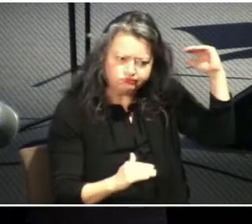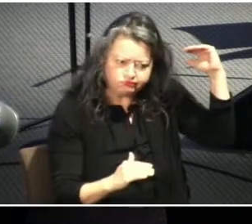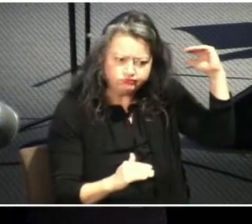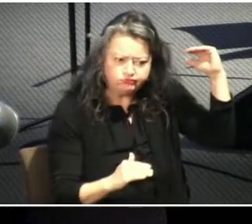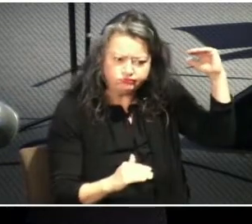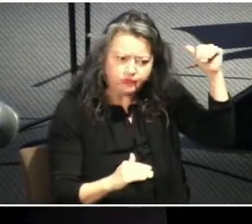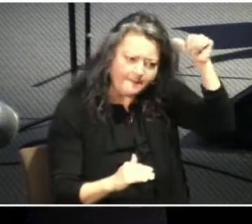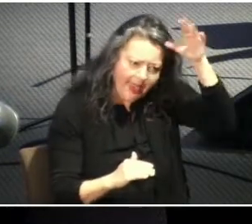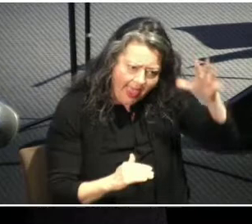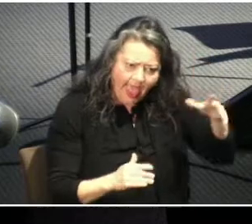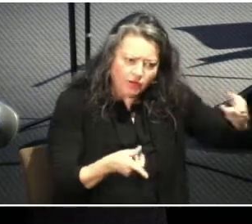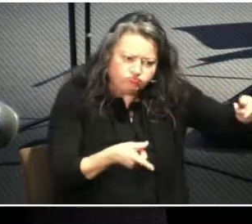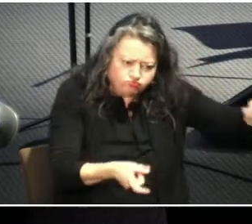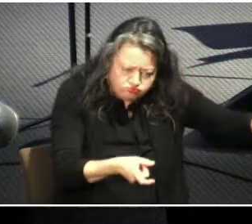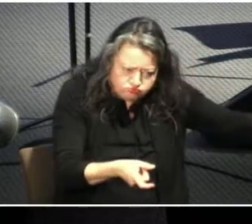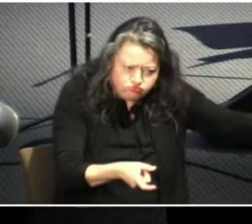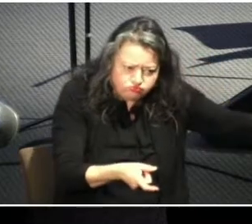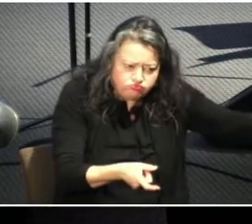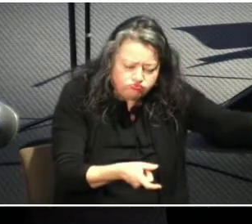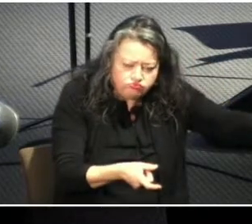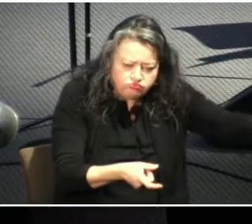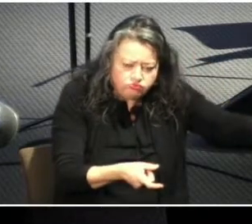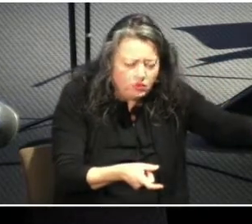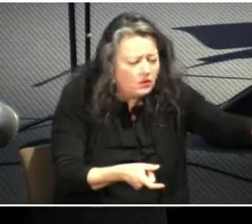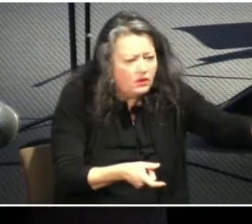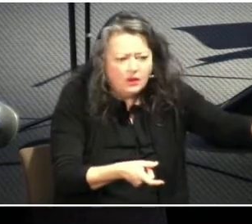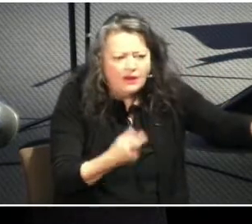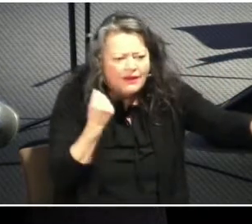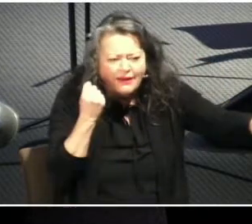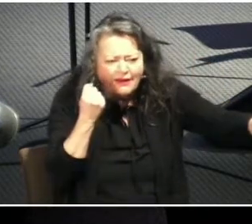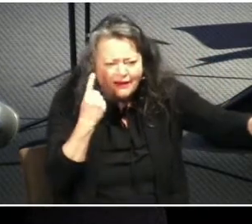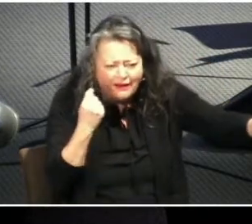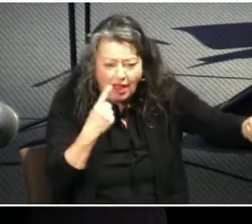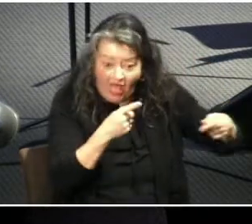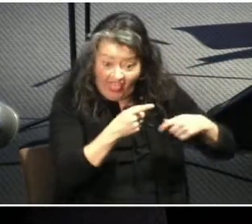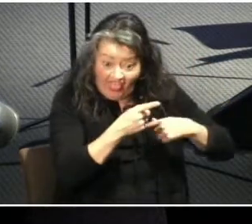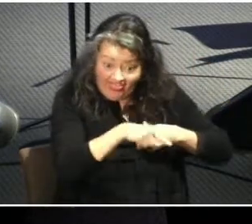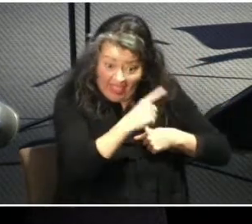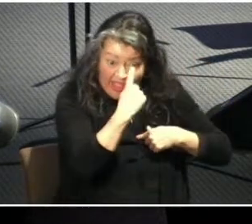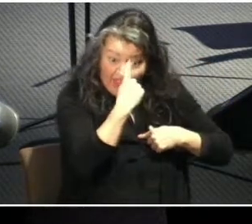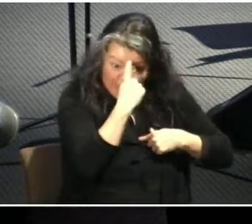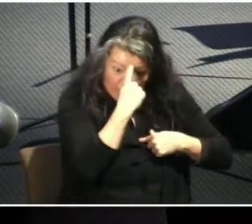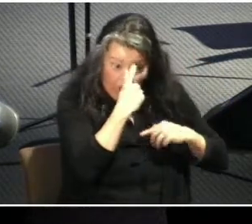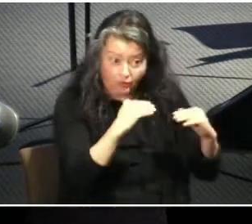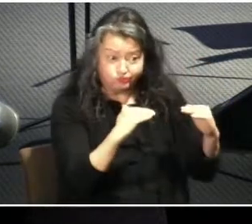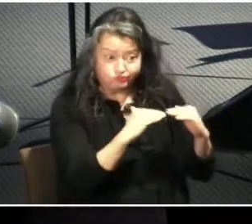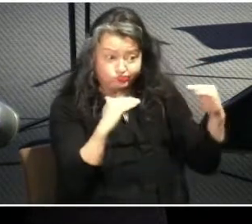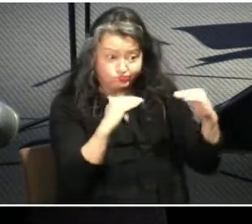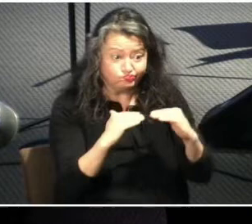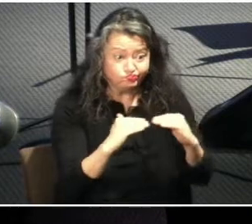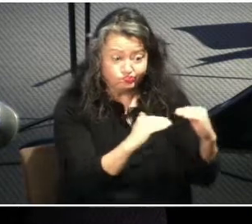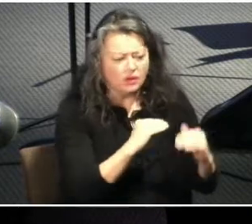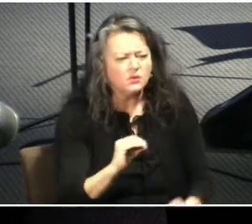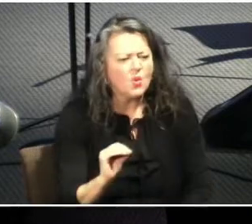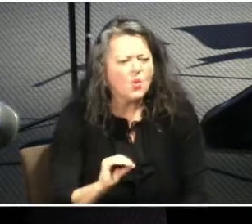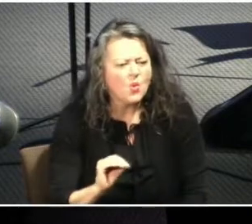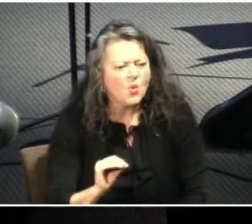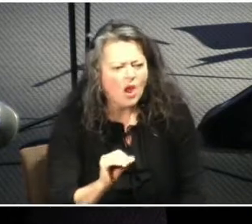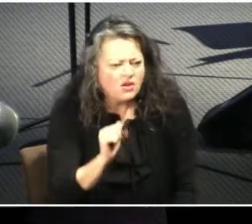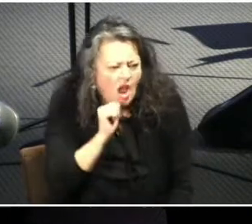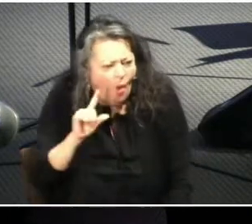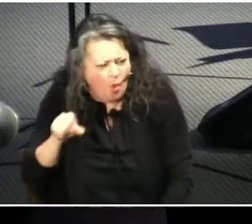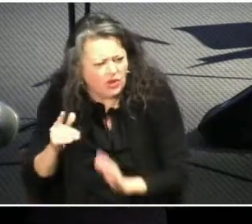with no consideration of equality, or no category for equality